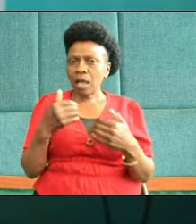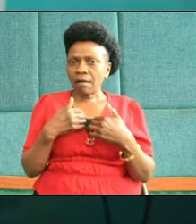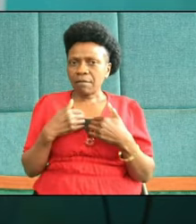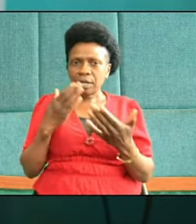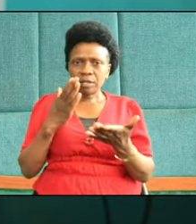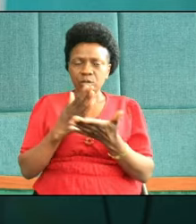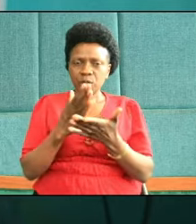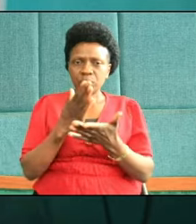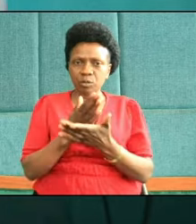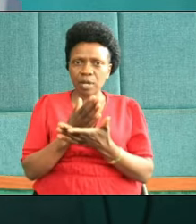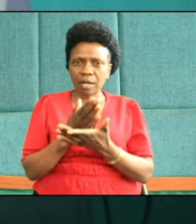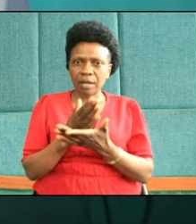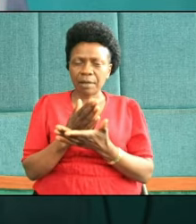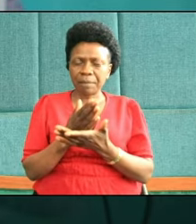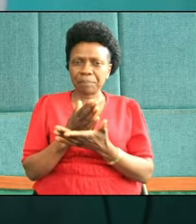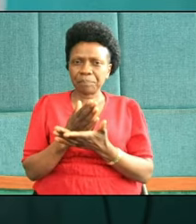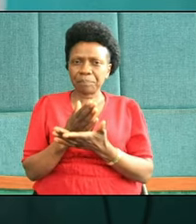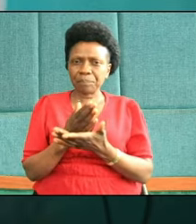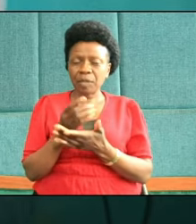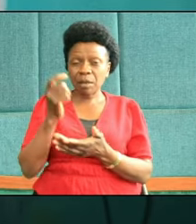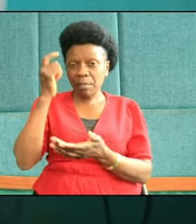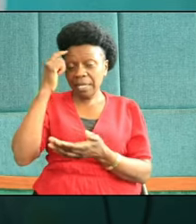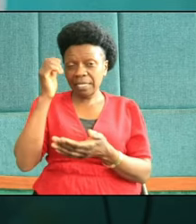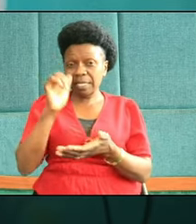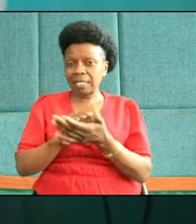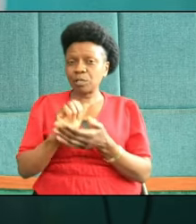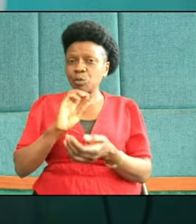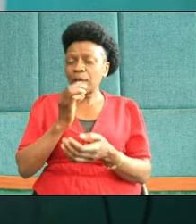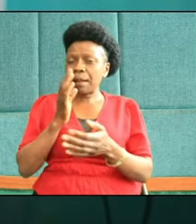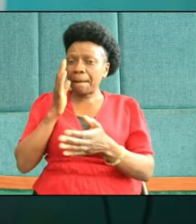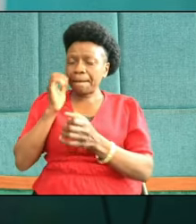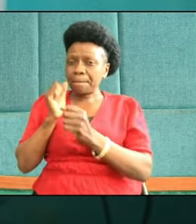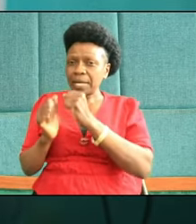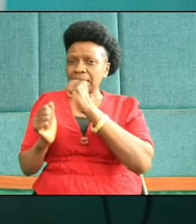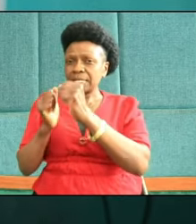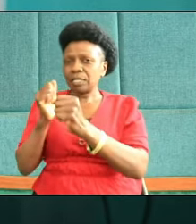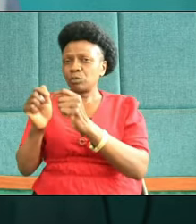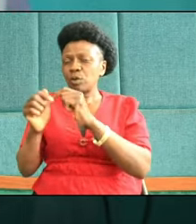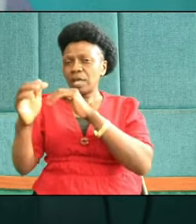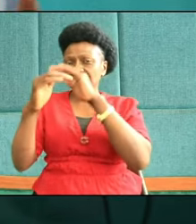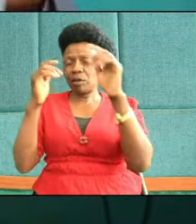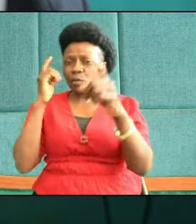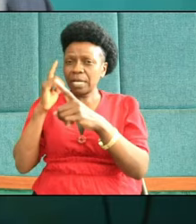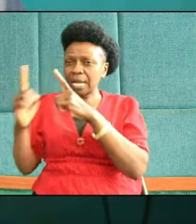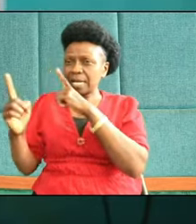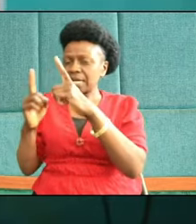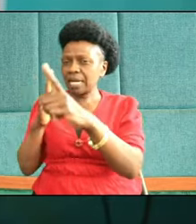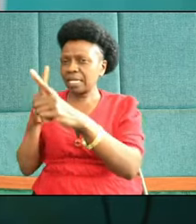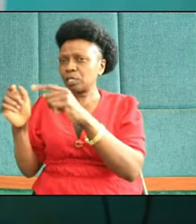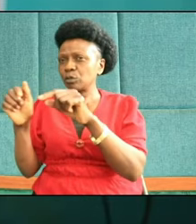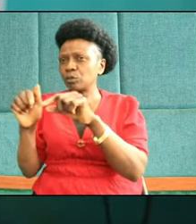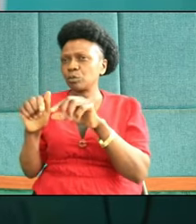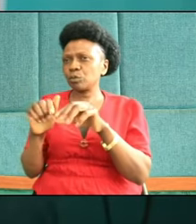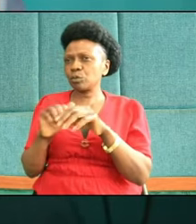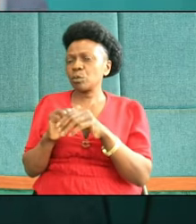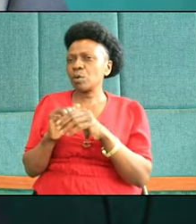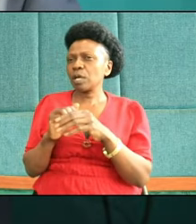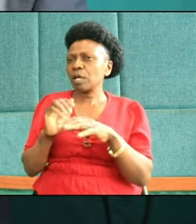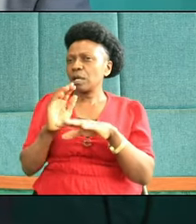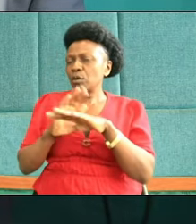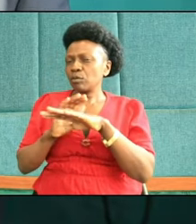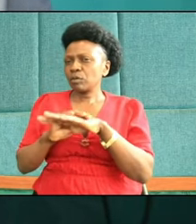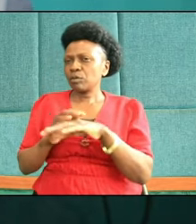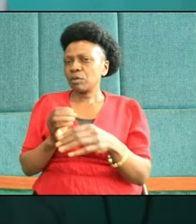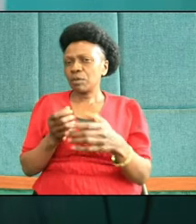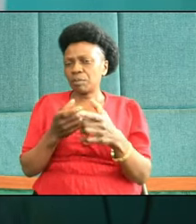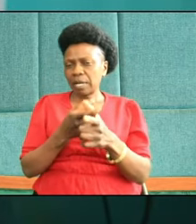we are going to heaven very soon, we are marching, we are moving, we are running to the third heaven. You